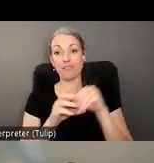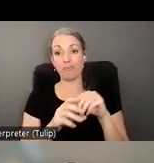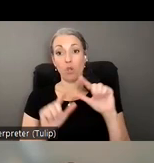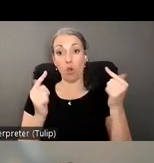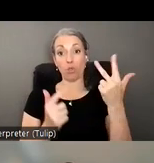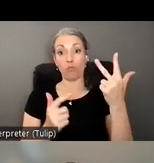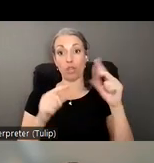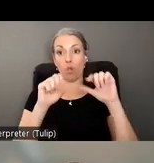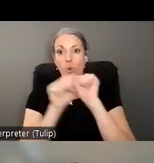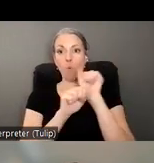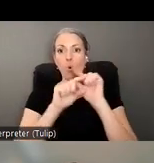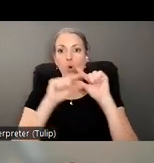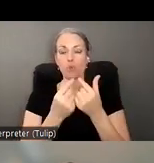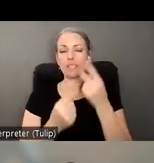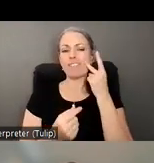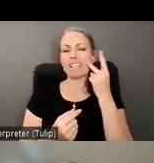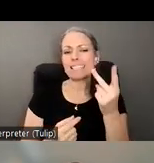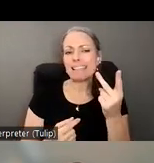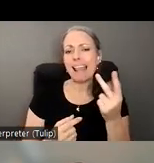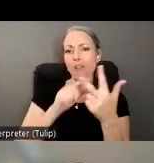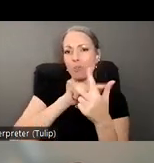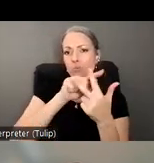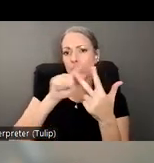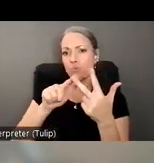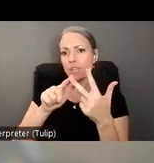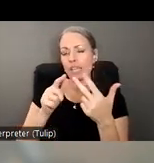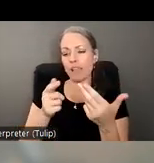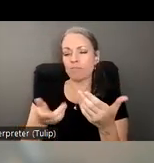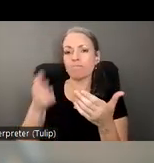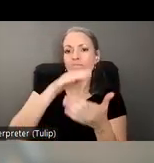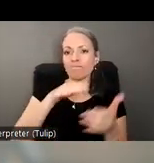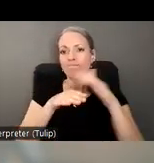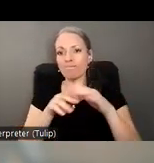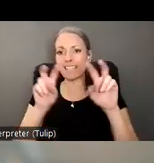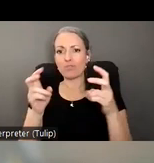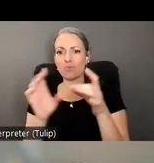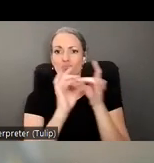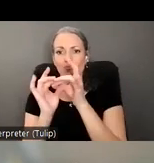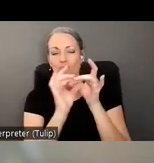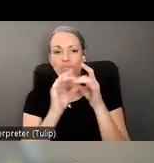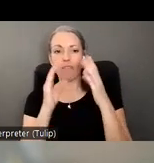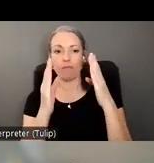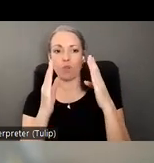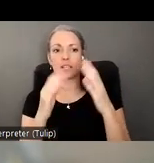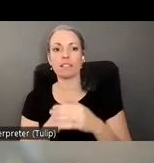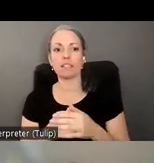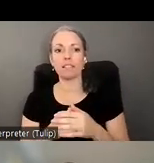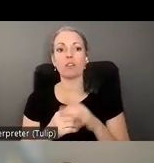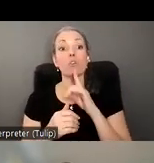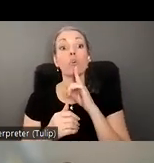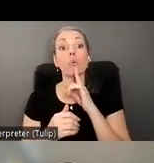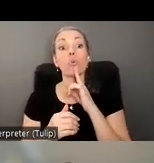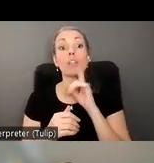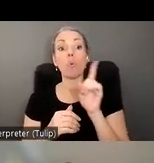seeing organically how the three are already overlapping in terms of the issues that we're focusing on in terms of kind of where the